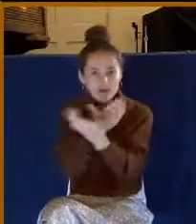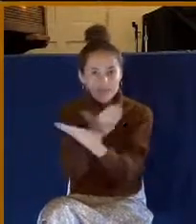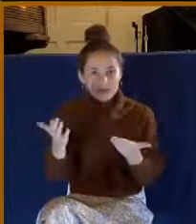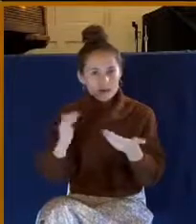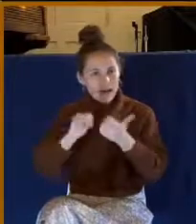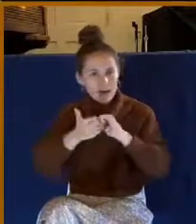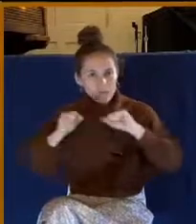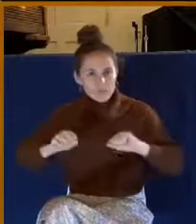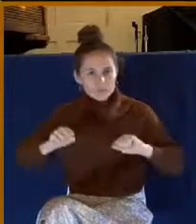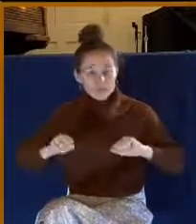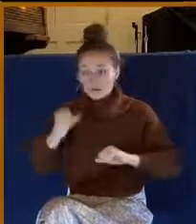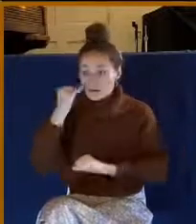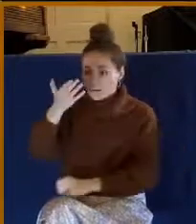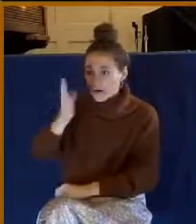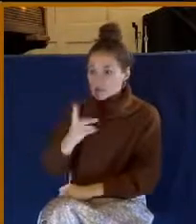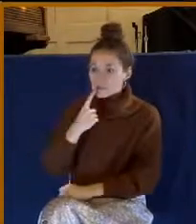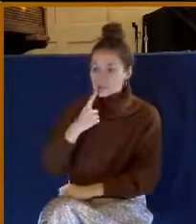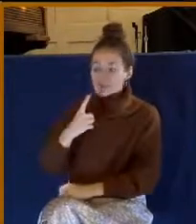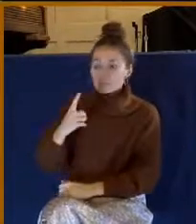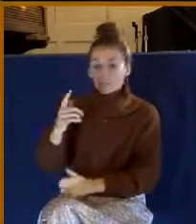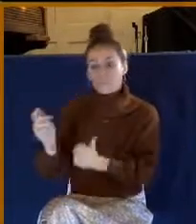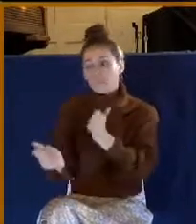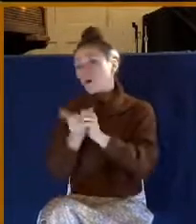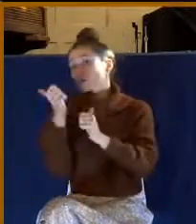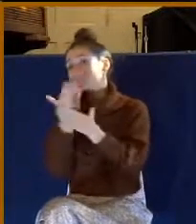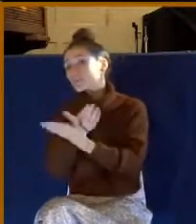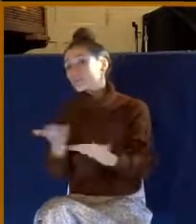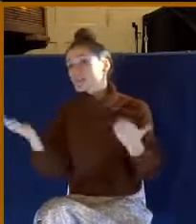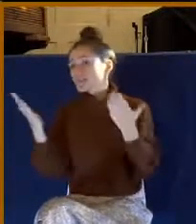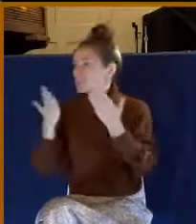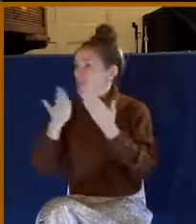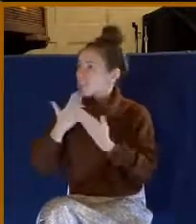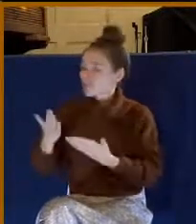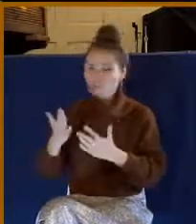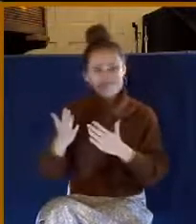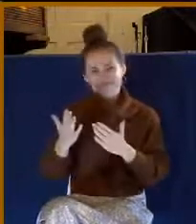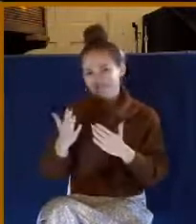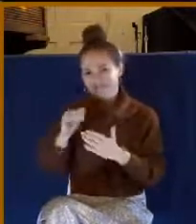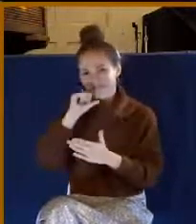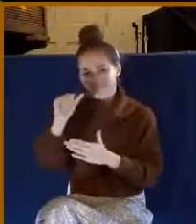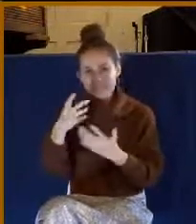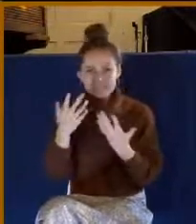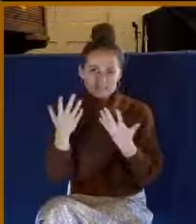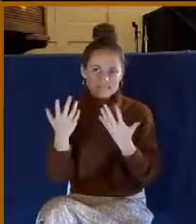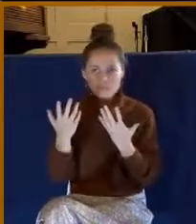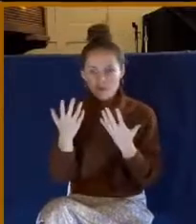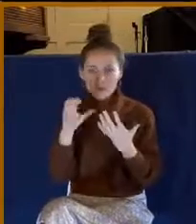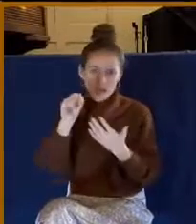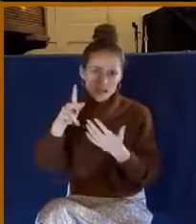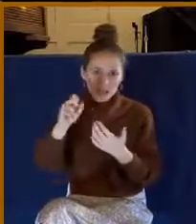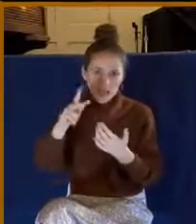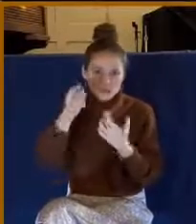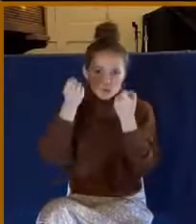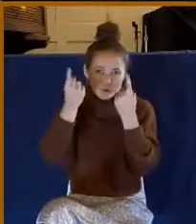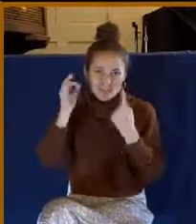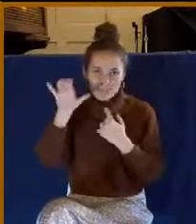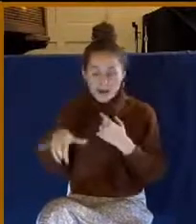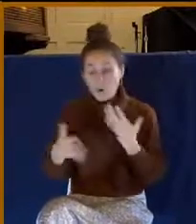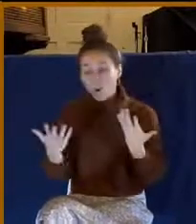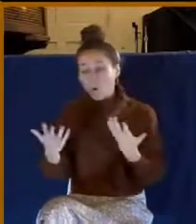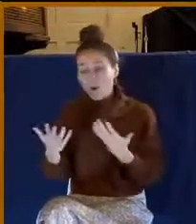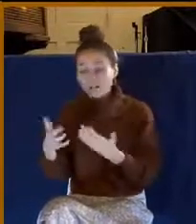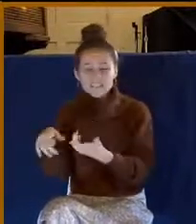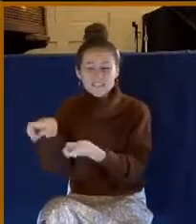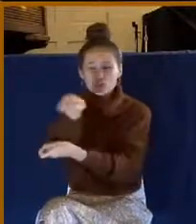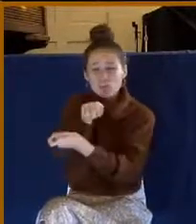God would have said, in most things, be thankful, we could understand that. Or if said, in the good things, be thankful, we can certainly understand that. But Paul